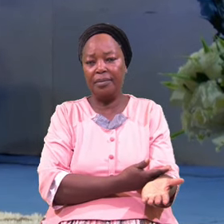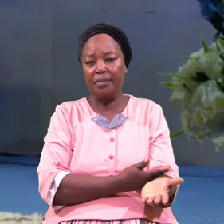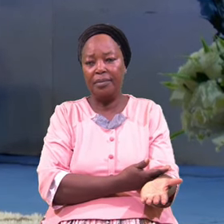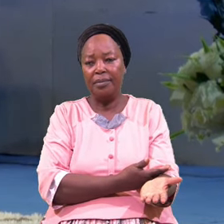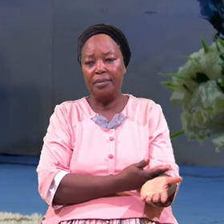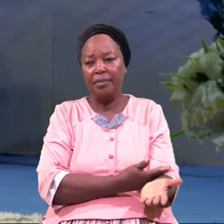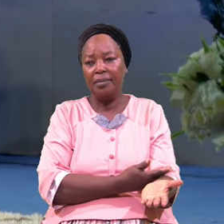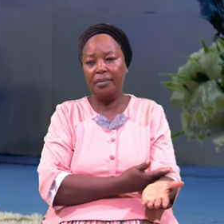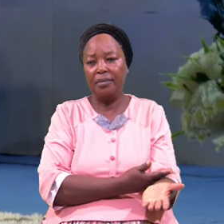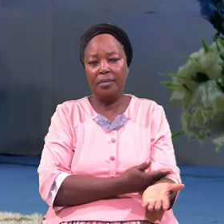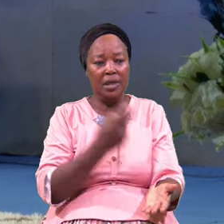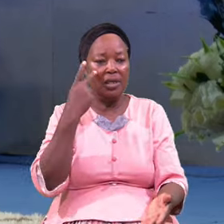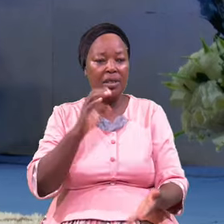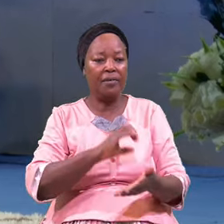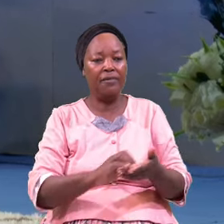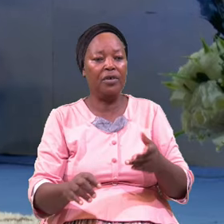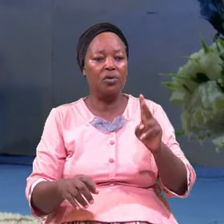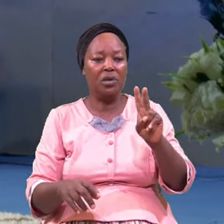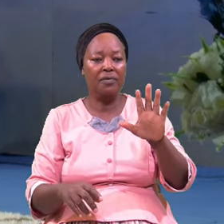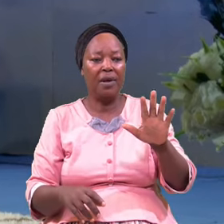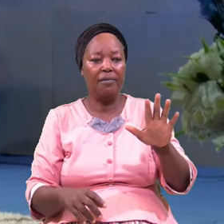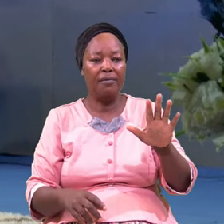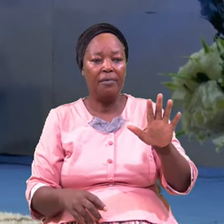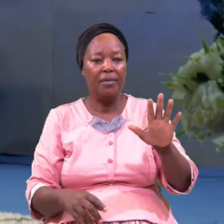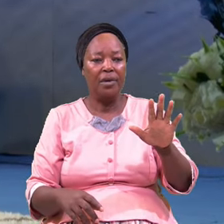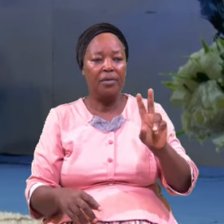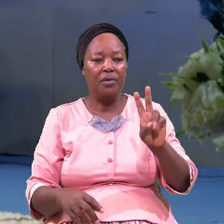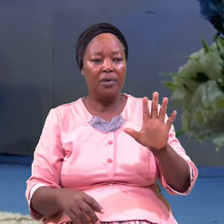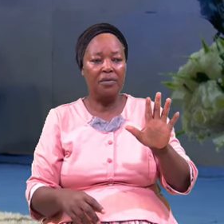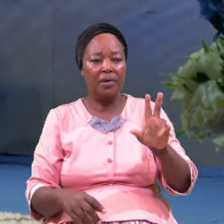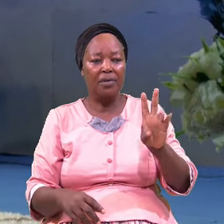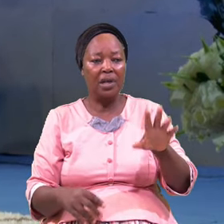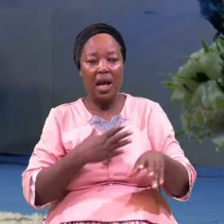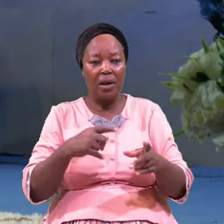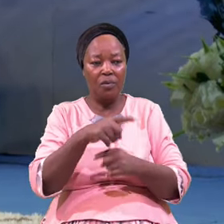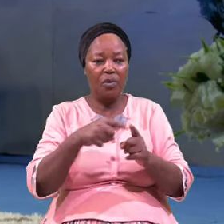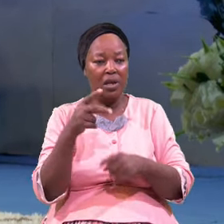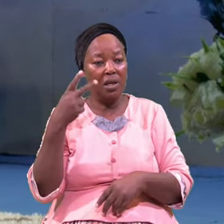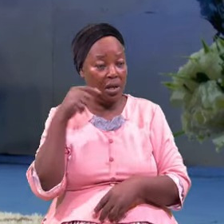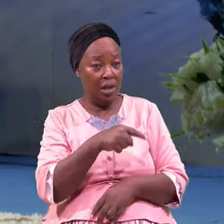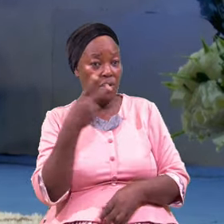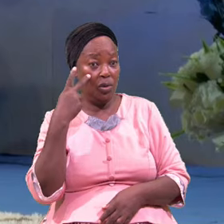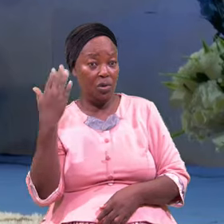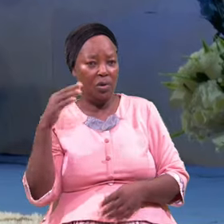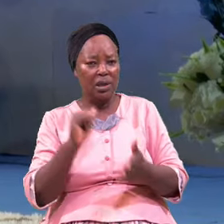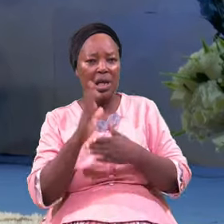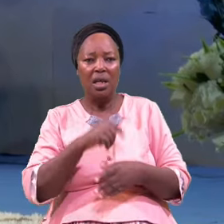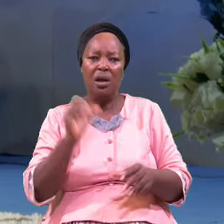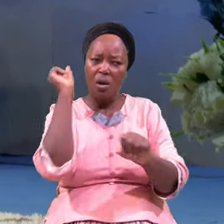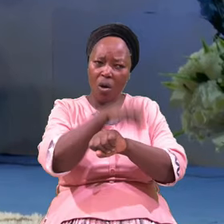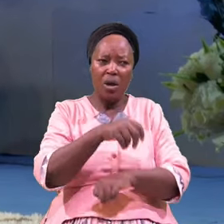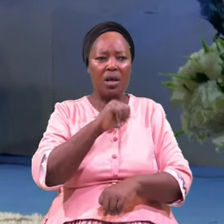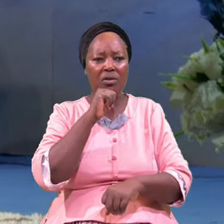Look At Verse 25 In Verse 25 And When He Saw That He Prevailed Not